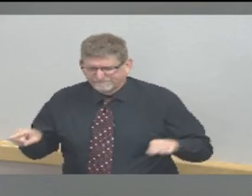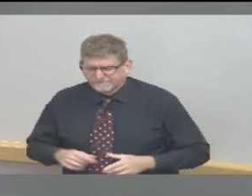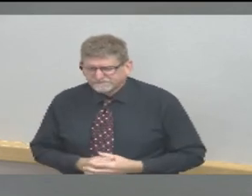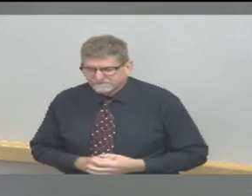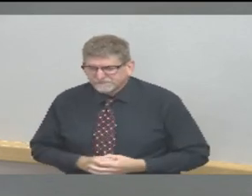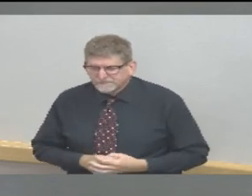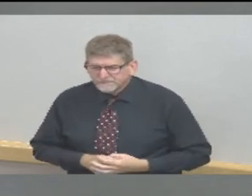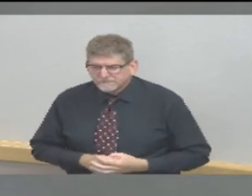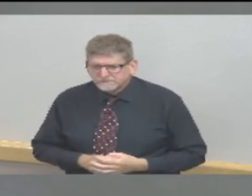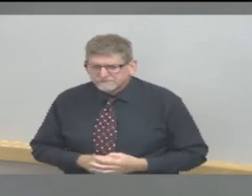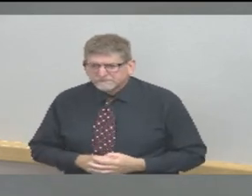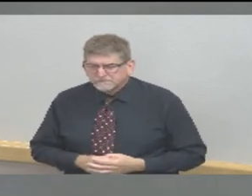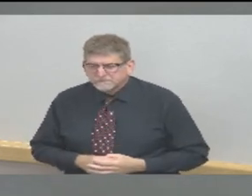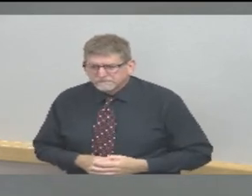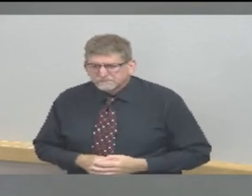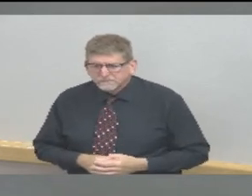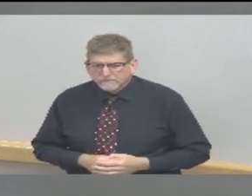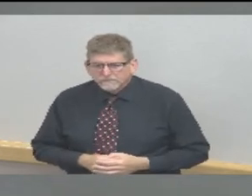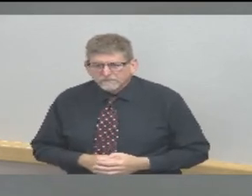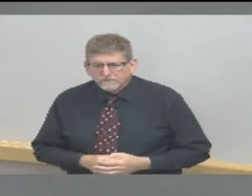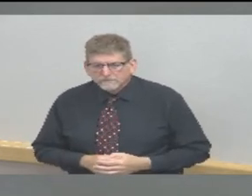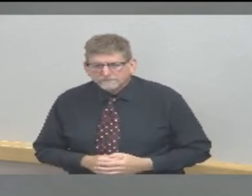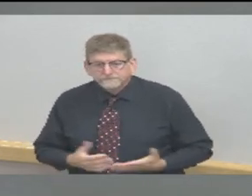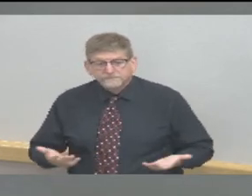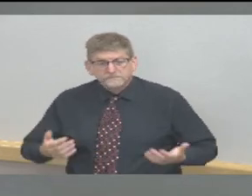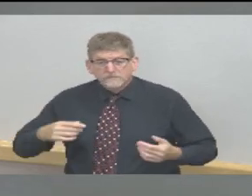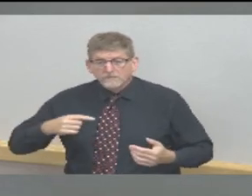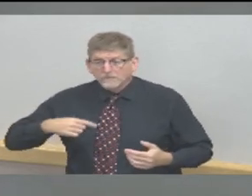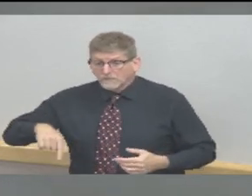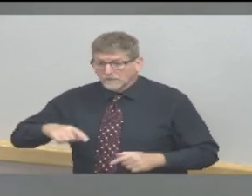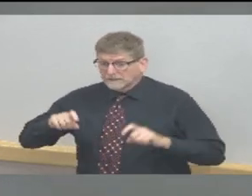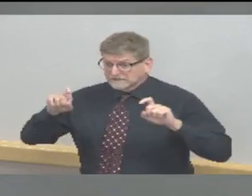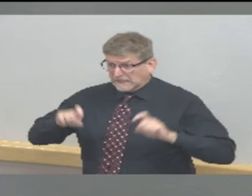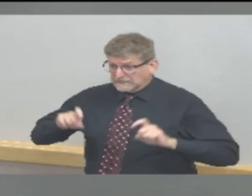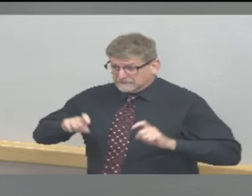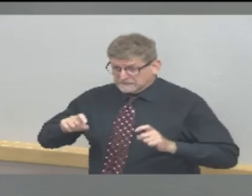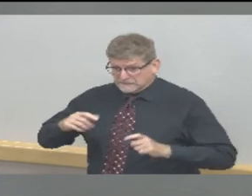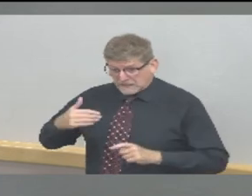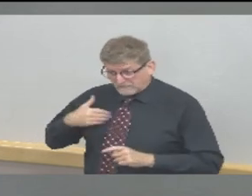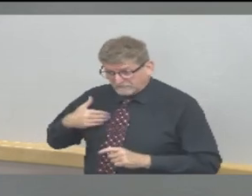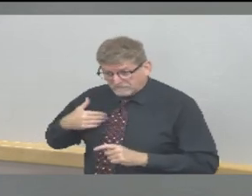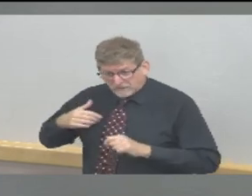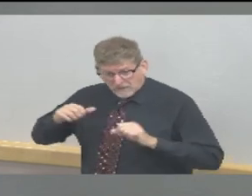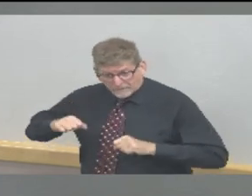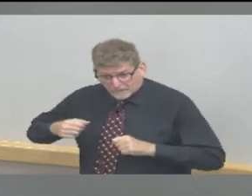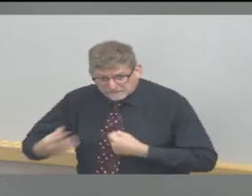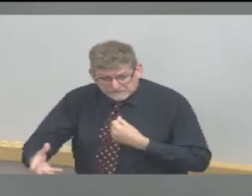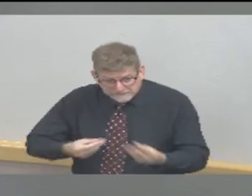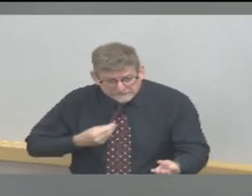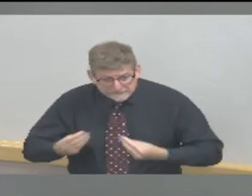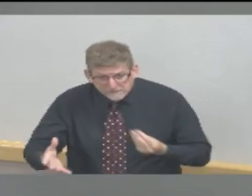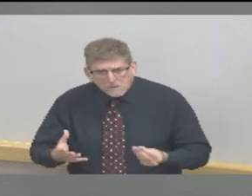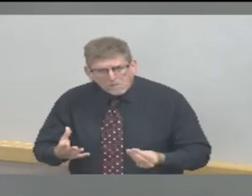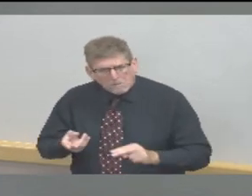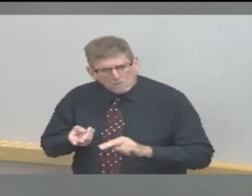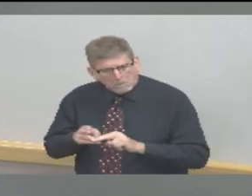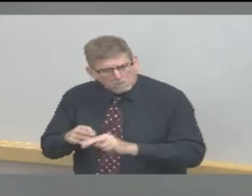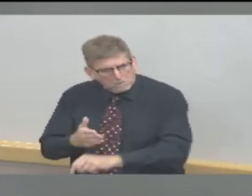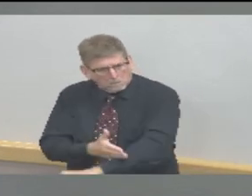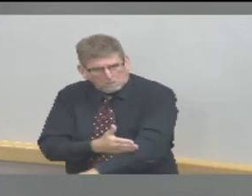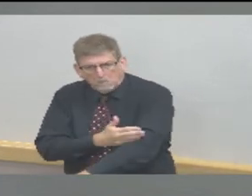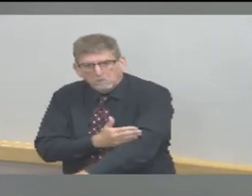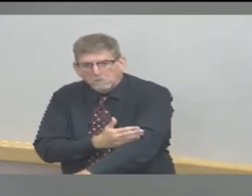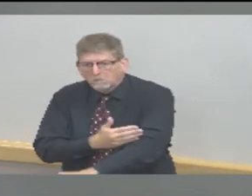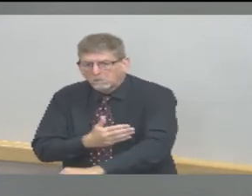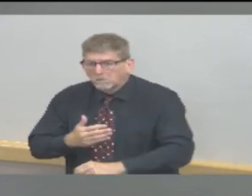testing capability continues to increase here in Tippecanoe County well over 5,000 individuals have been tested